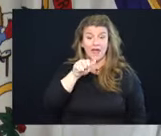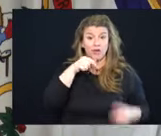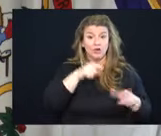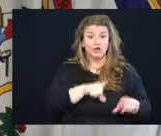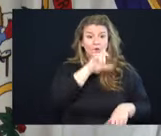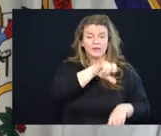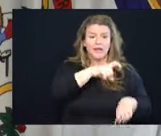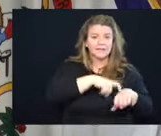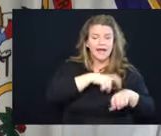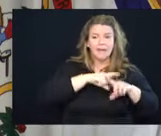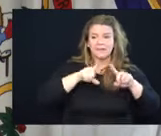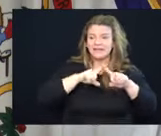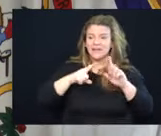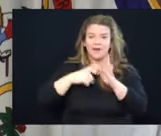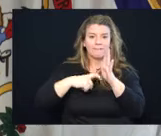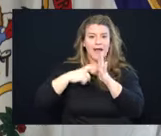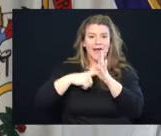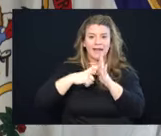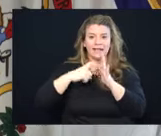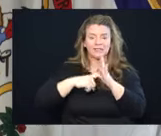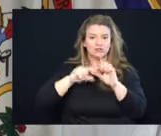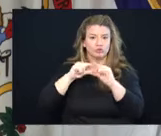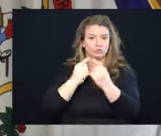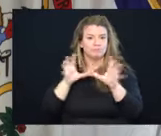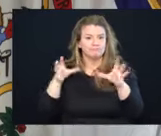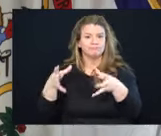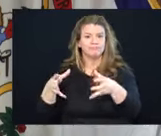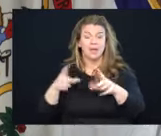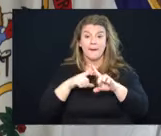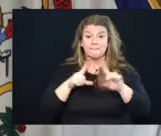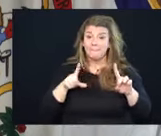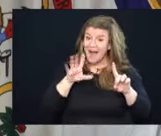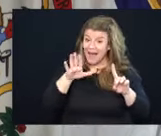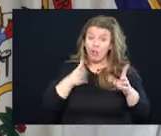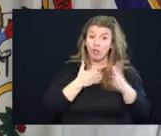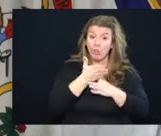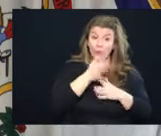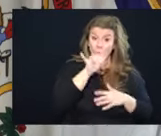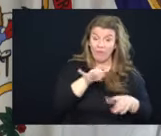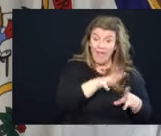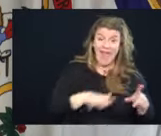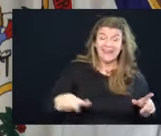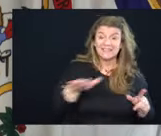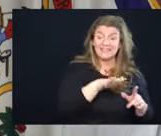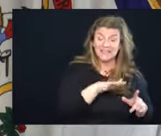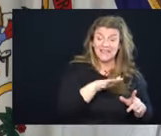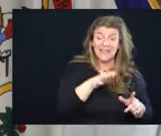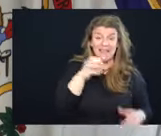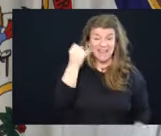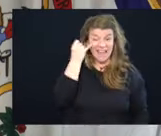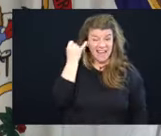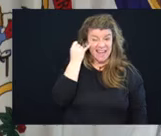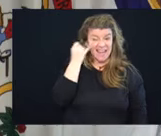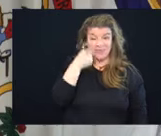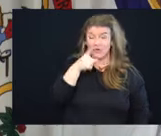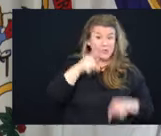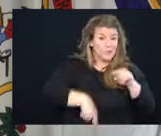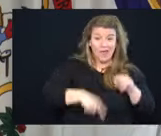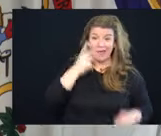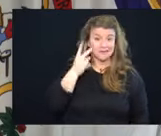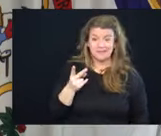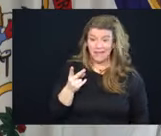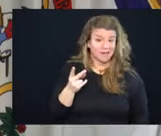different mining operations. But through all that, if you can't see